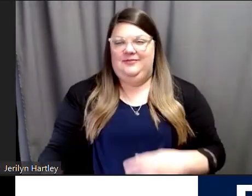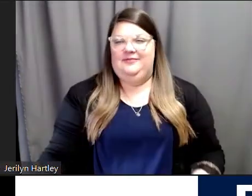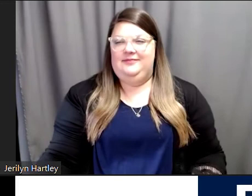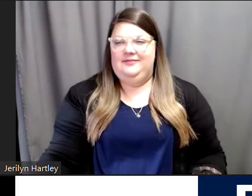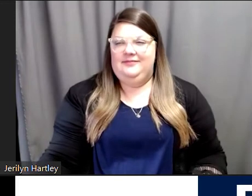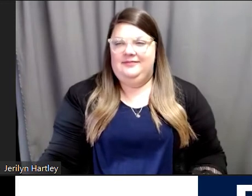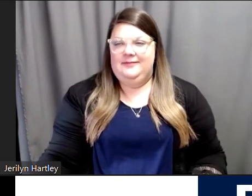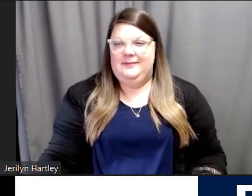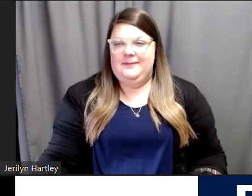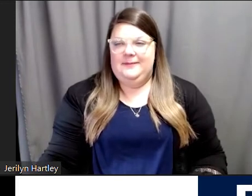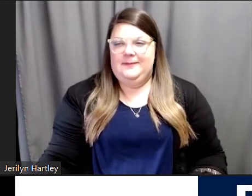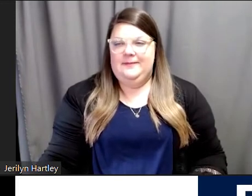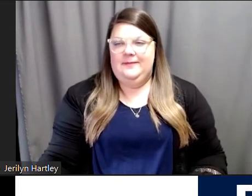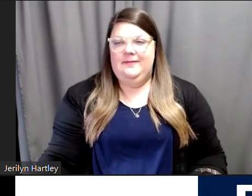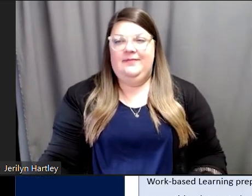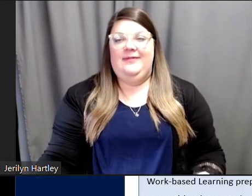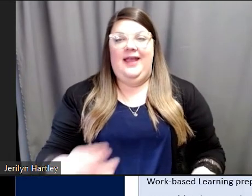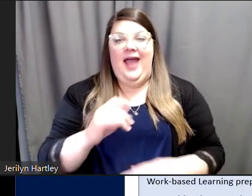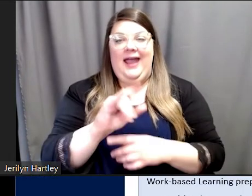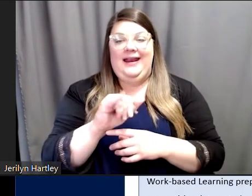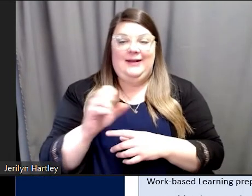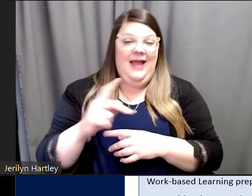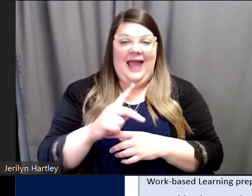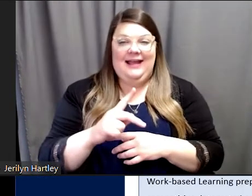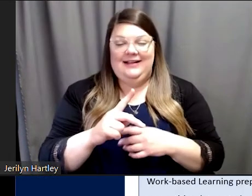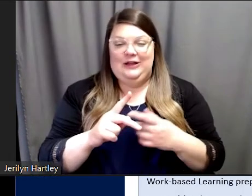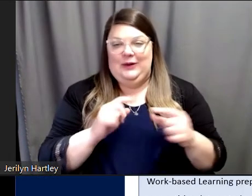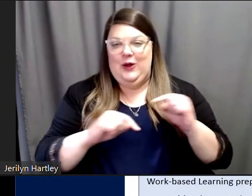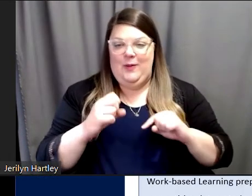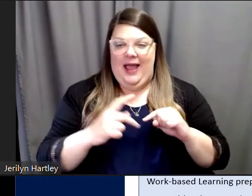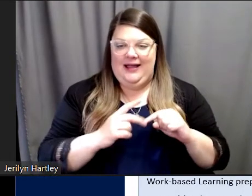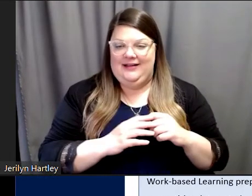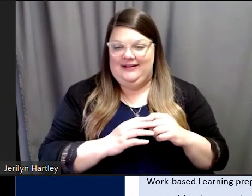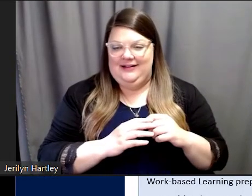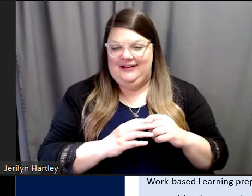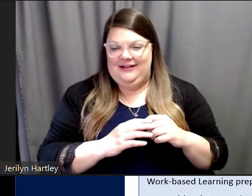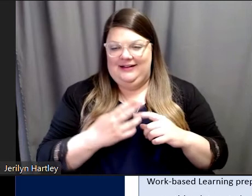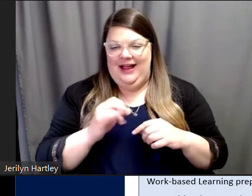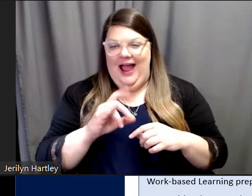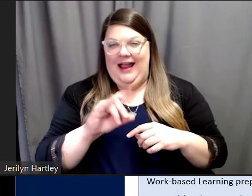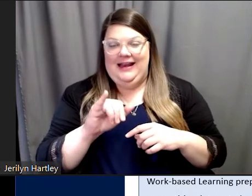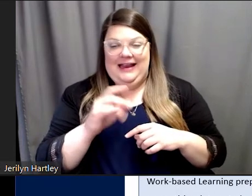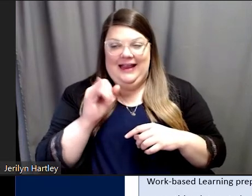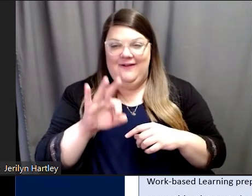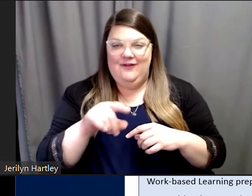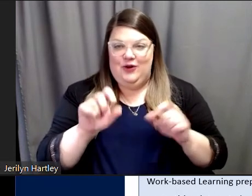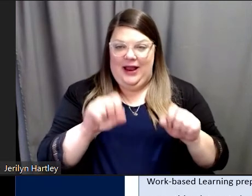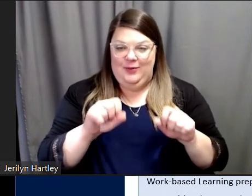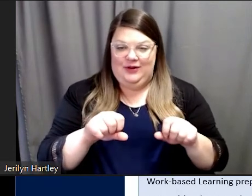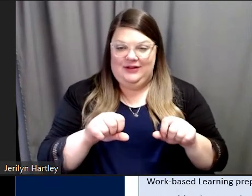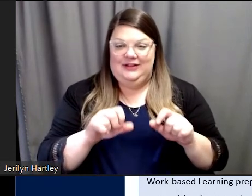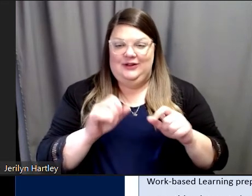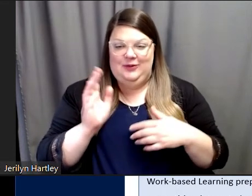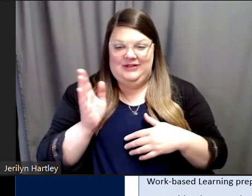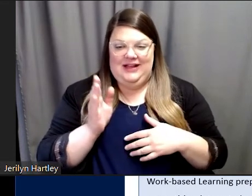We have we have Heidi back, so we can go back. Heidi, if you're able to. Yes,